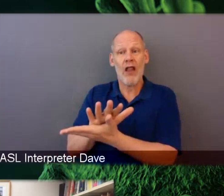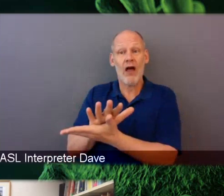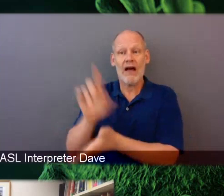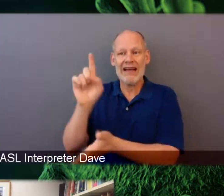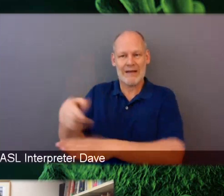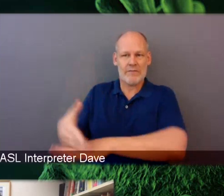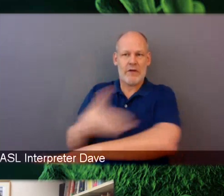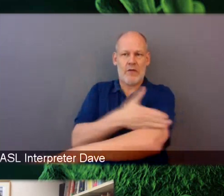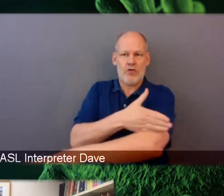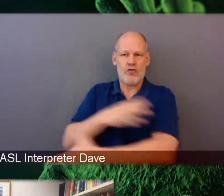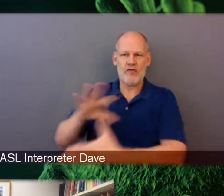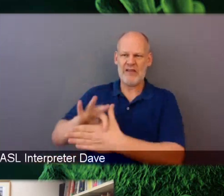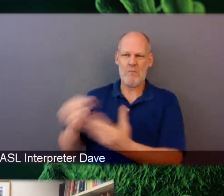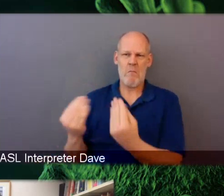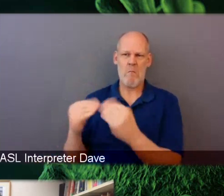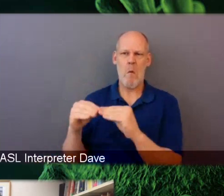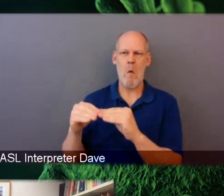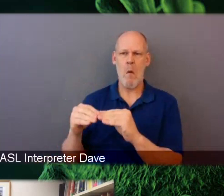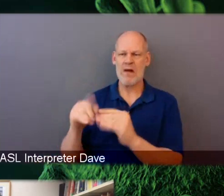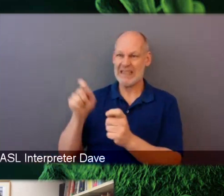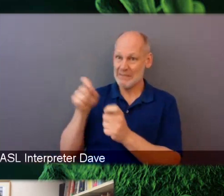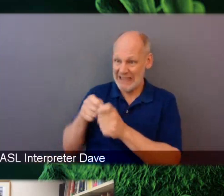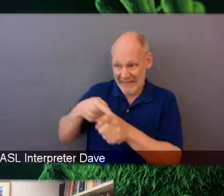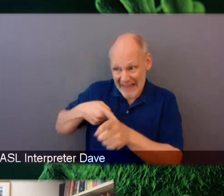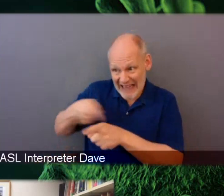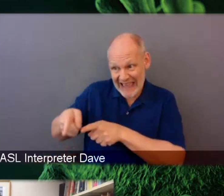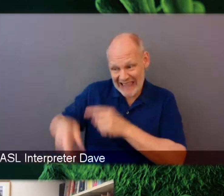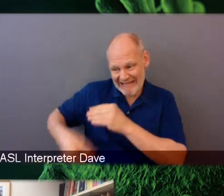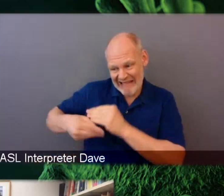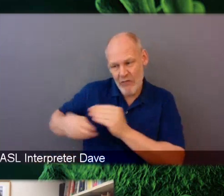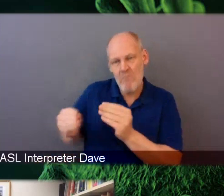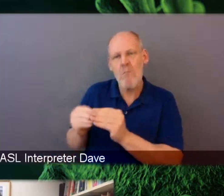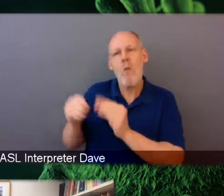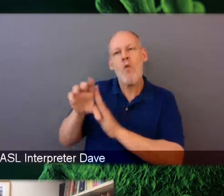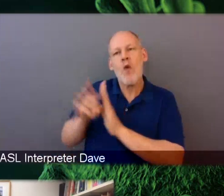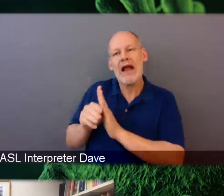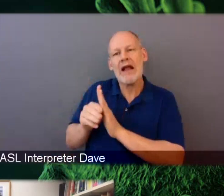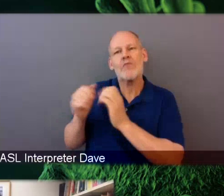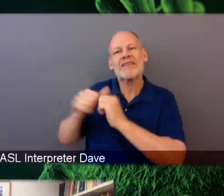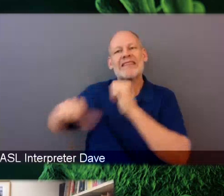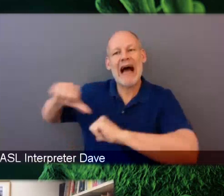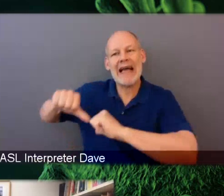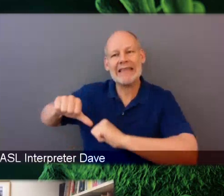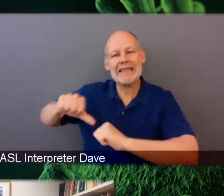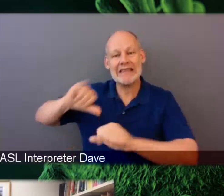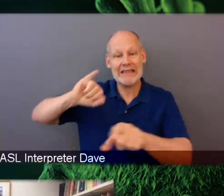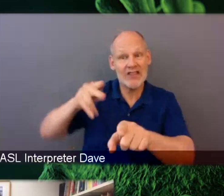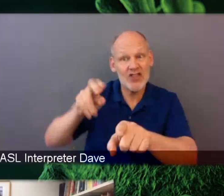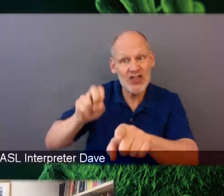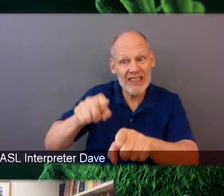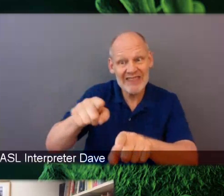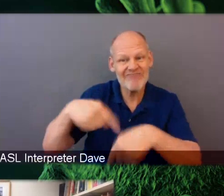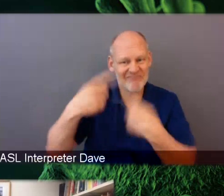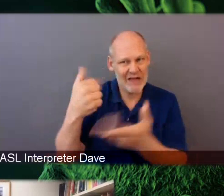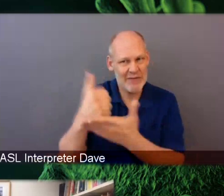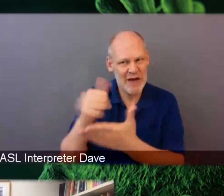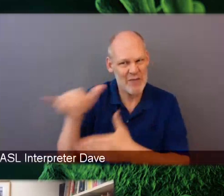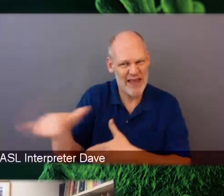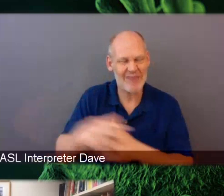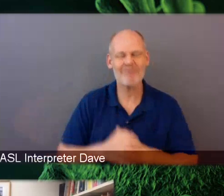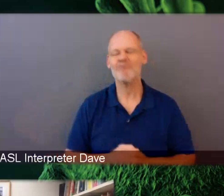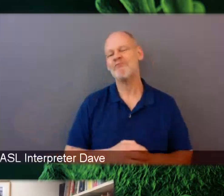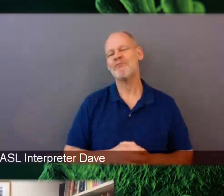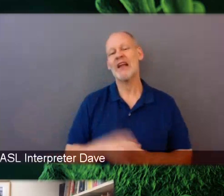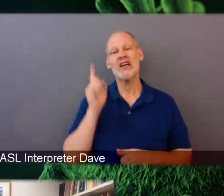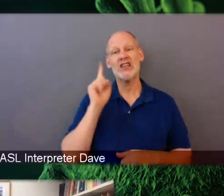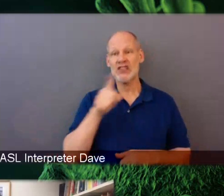told me is needed, and I'm delighted to see Jean that we're doing so much in this area. For over 25 years, she's focused her efforts on improving